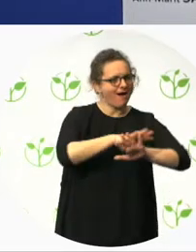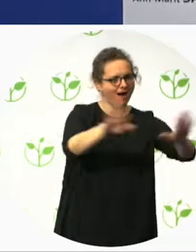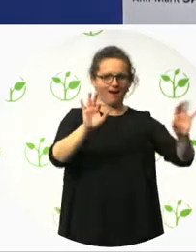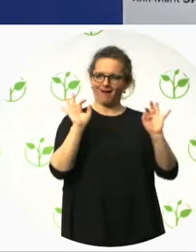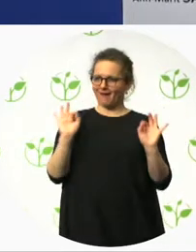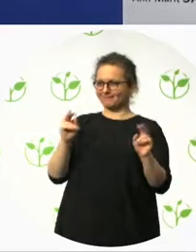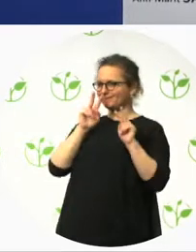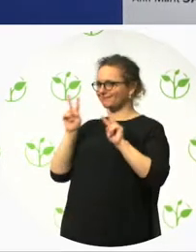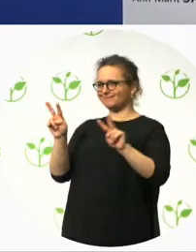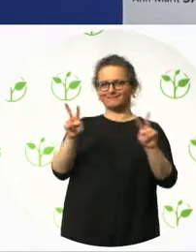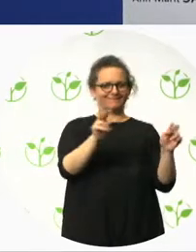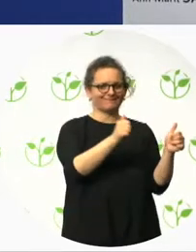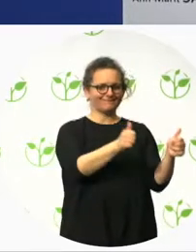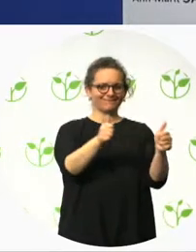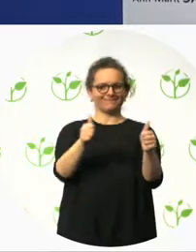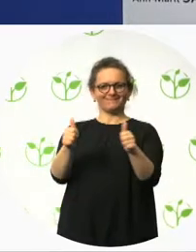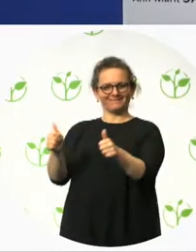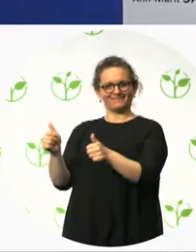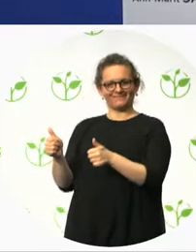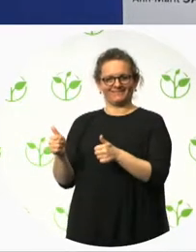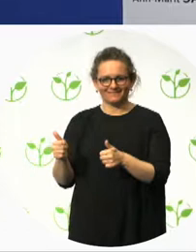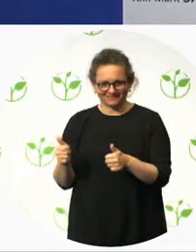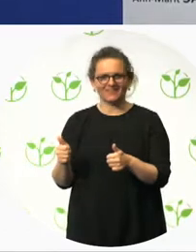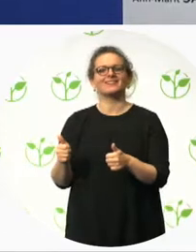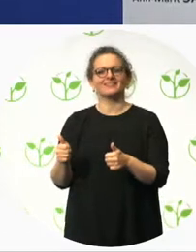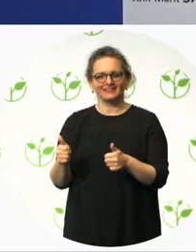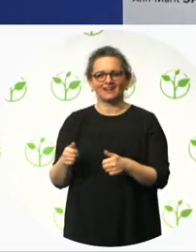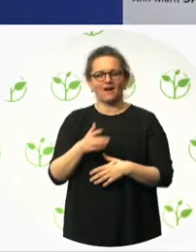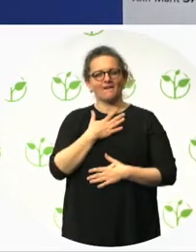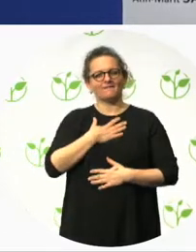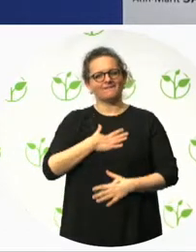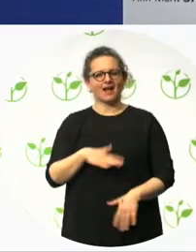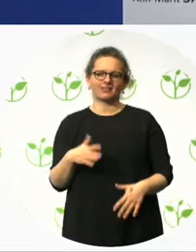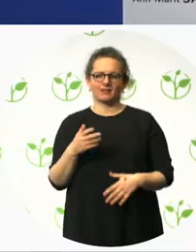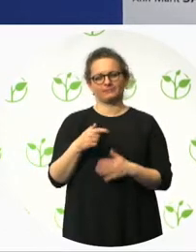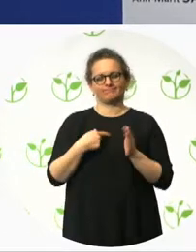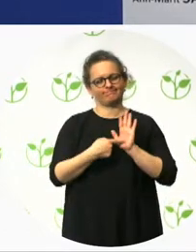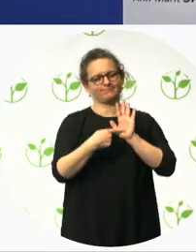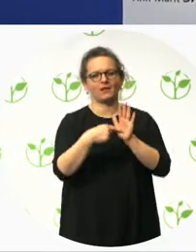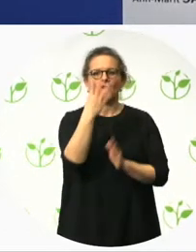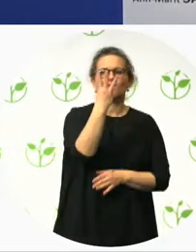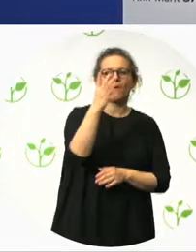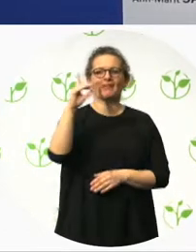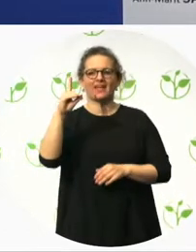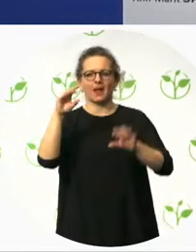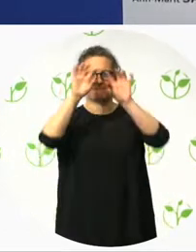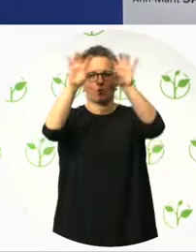which is about discovery, it is about defining, then it is developing solutions and finally delivering.